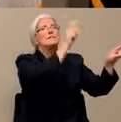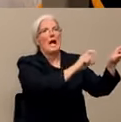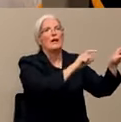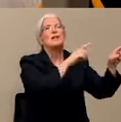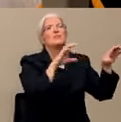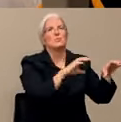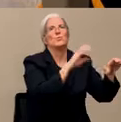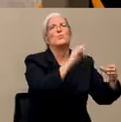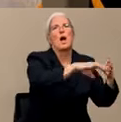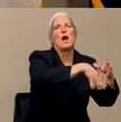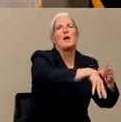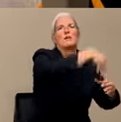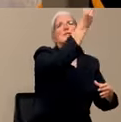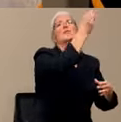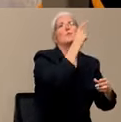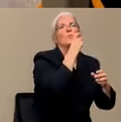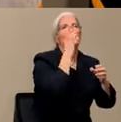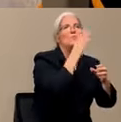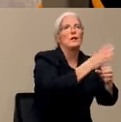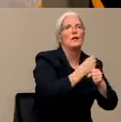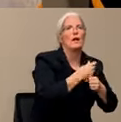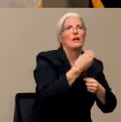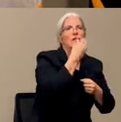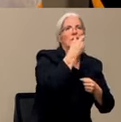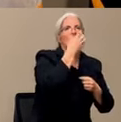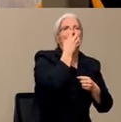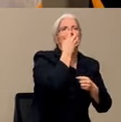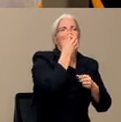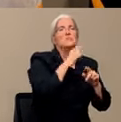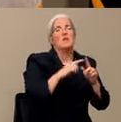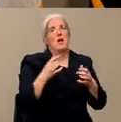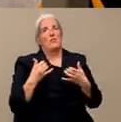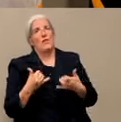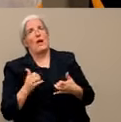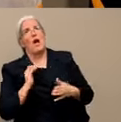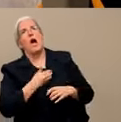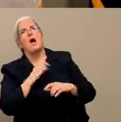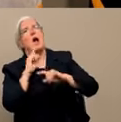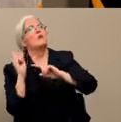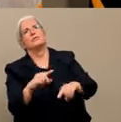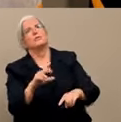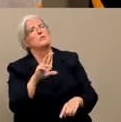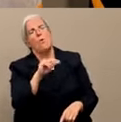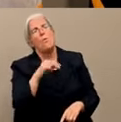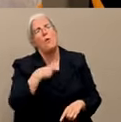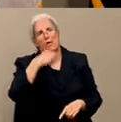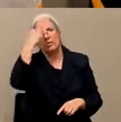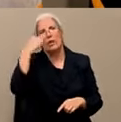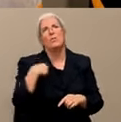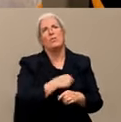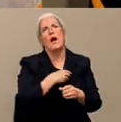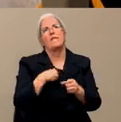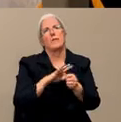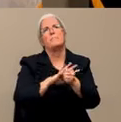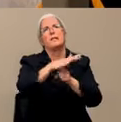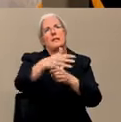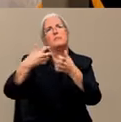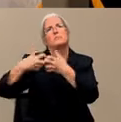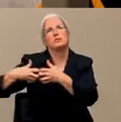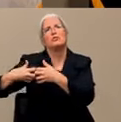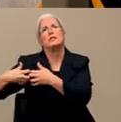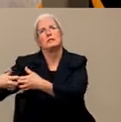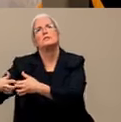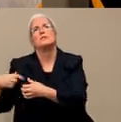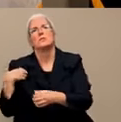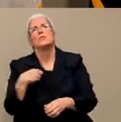be no. I think we have good what we call our mitigation strategies. Our stay-at-home